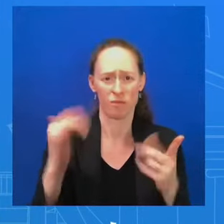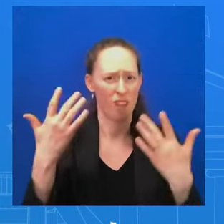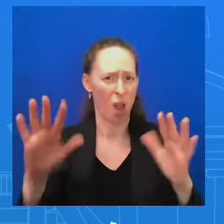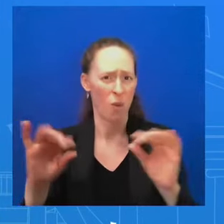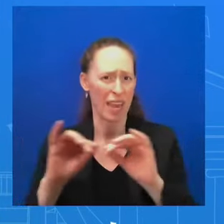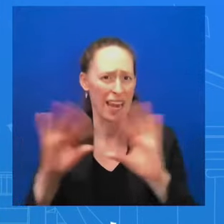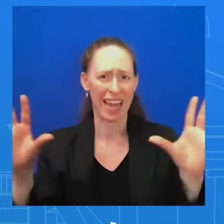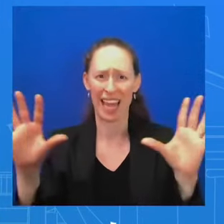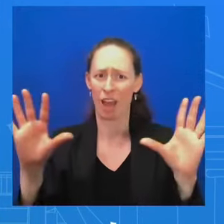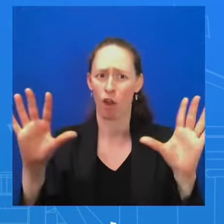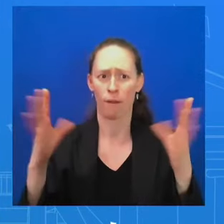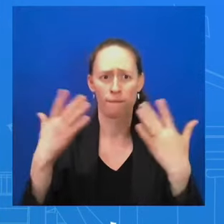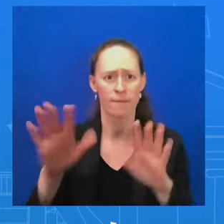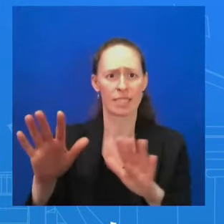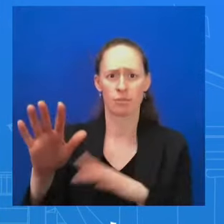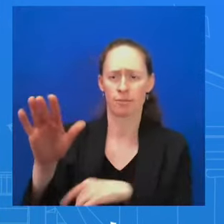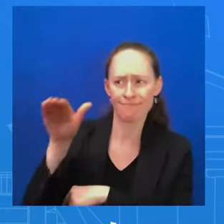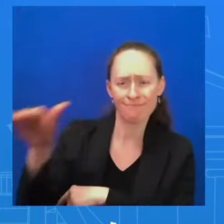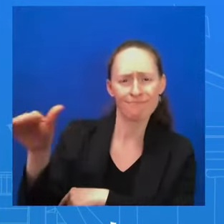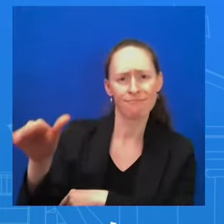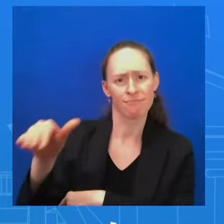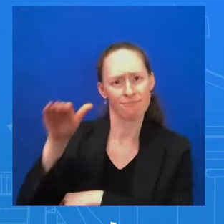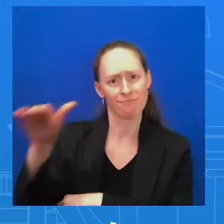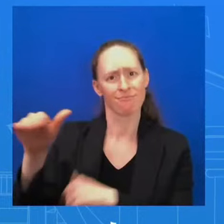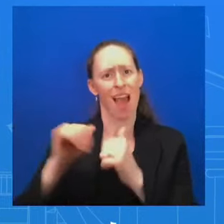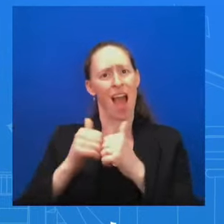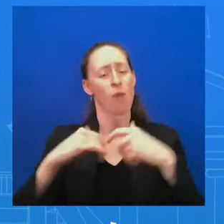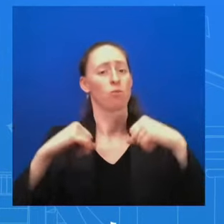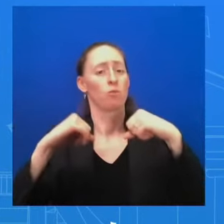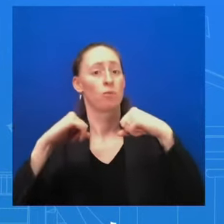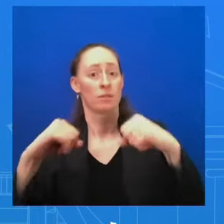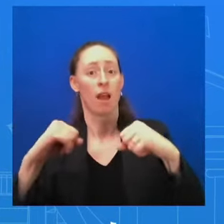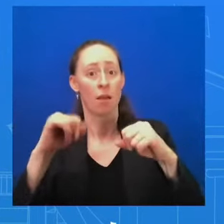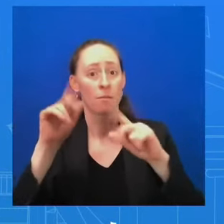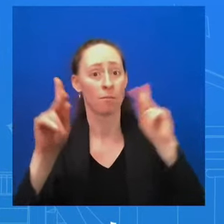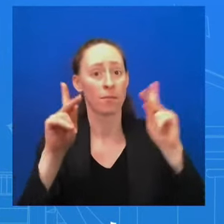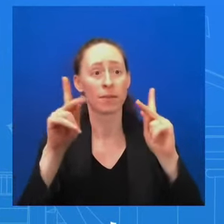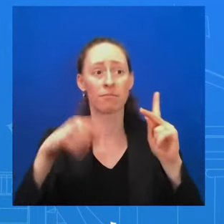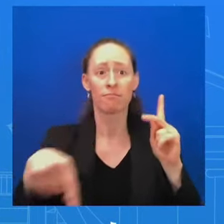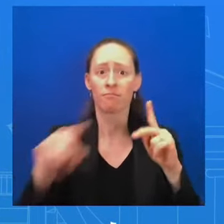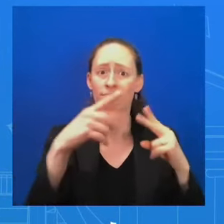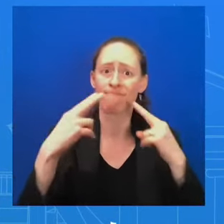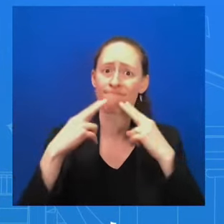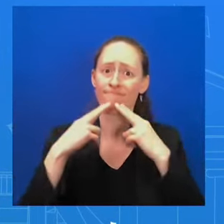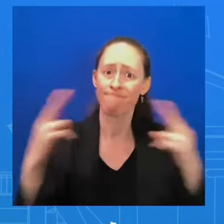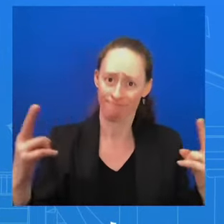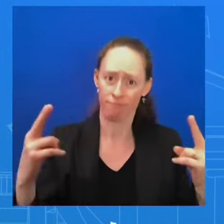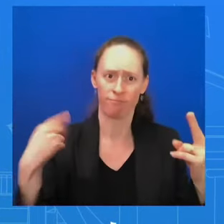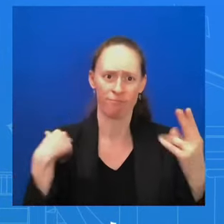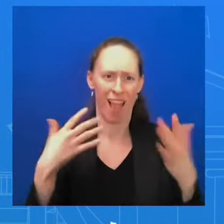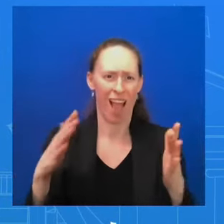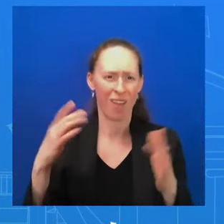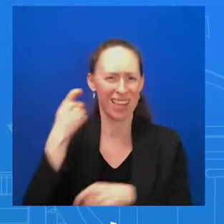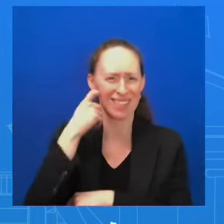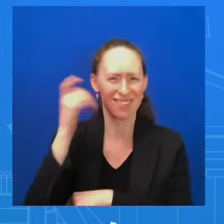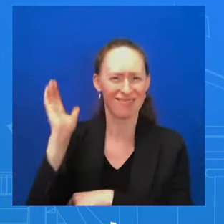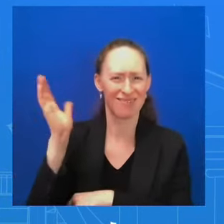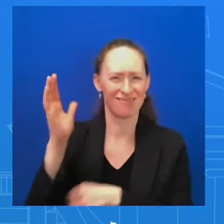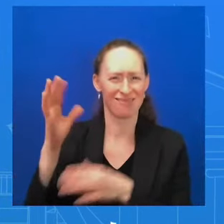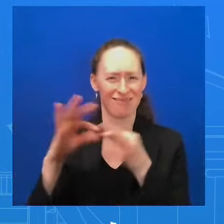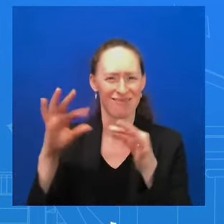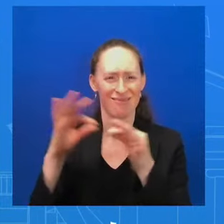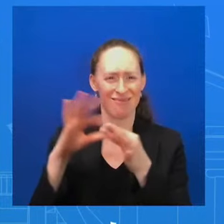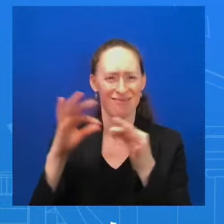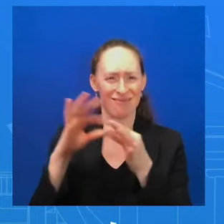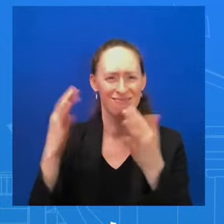innocent civilian lives. I mean, that's one of the reasons, as I stated moments ago, why he wanted to make sure that his